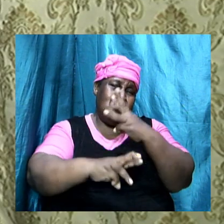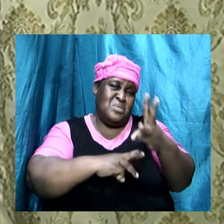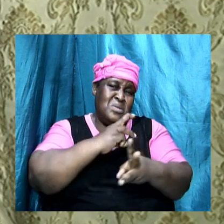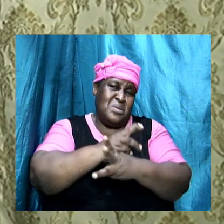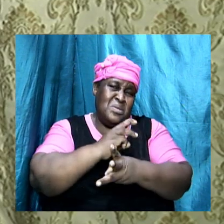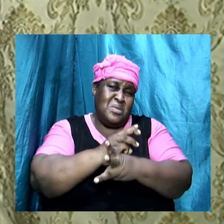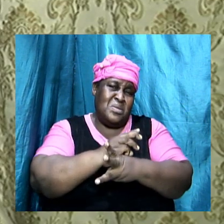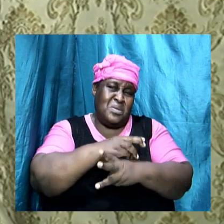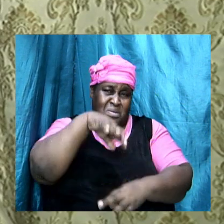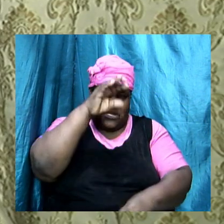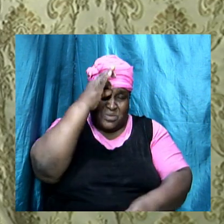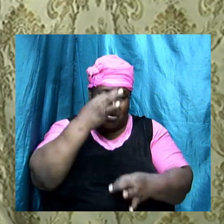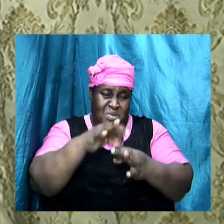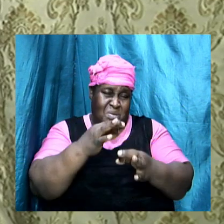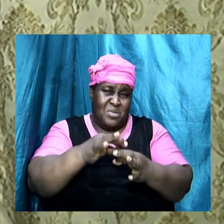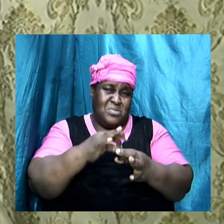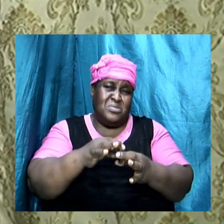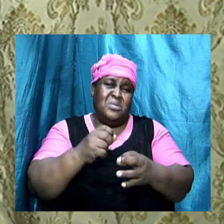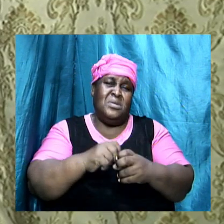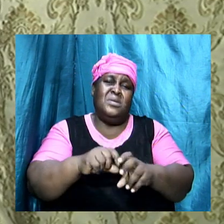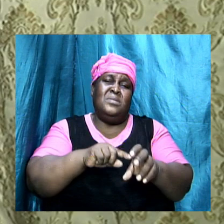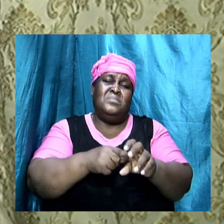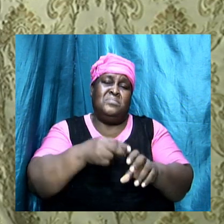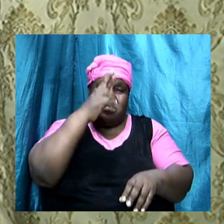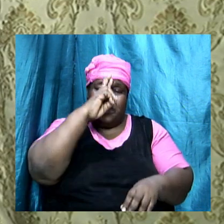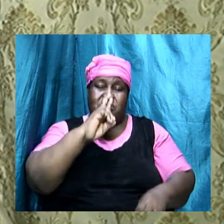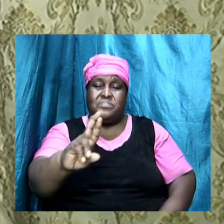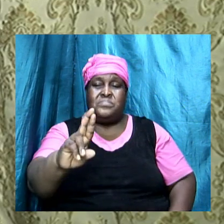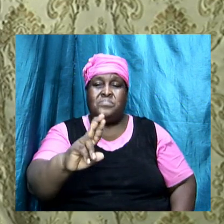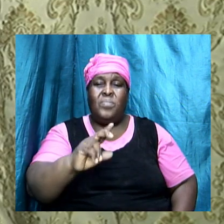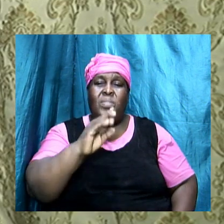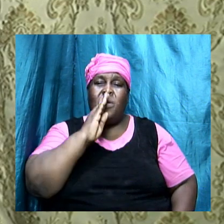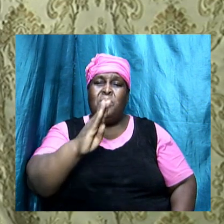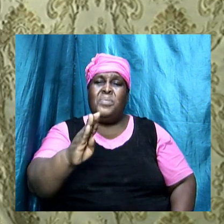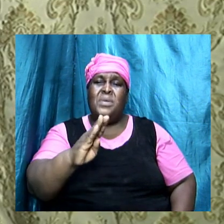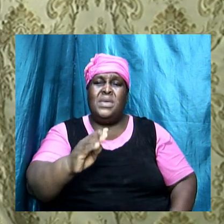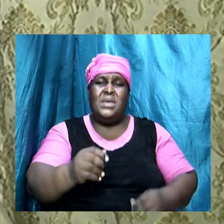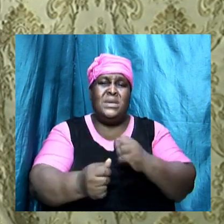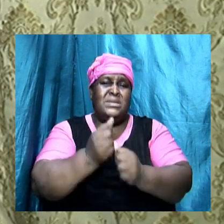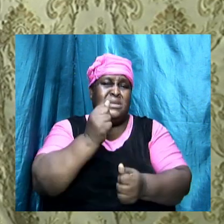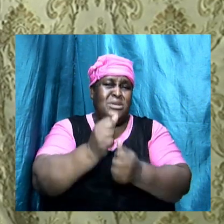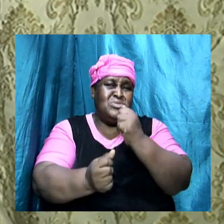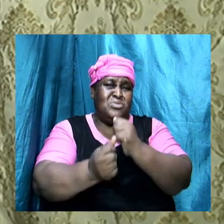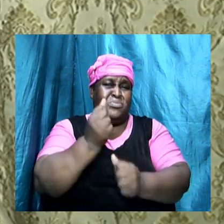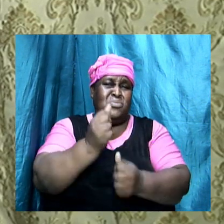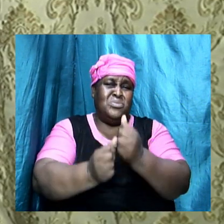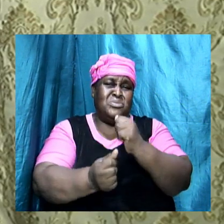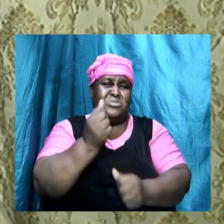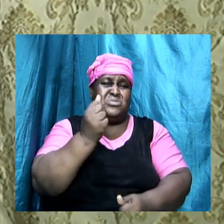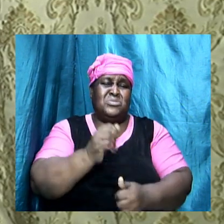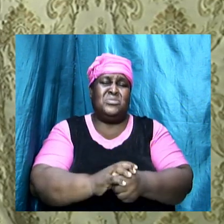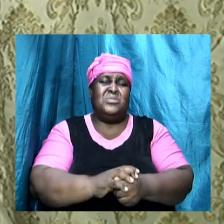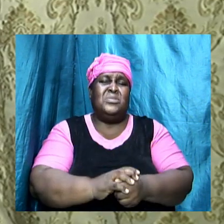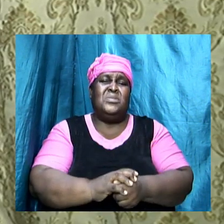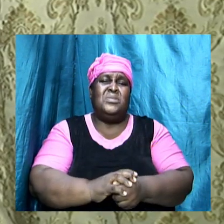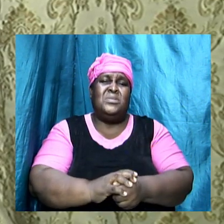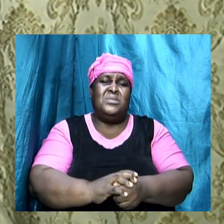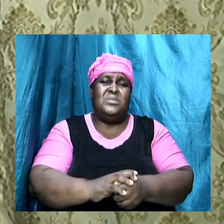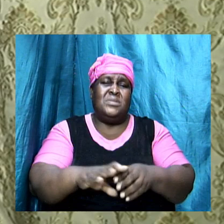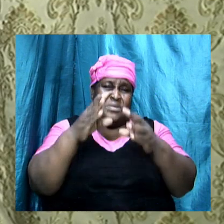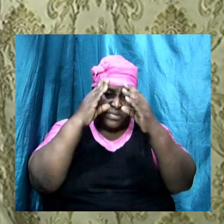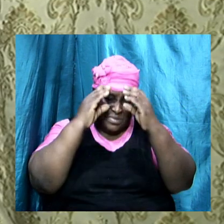were judged by the author of revelation to be most dangerous because the result of their